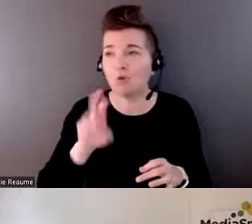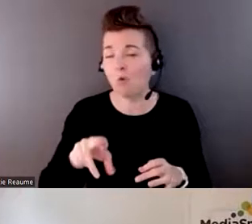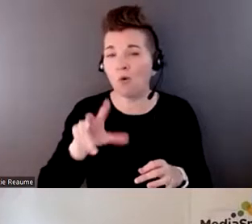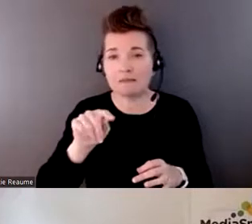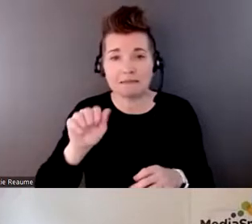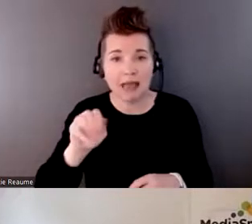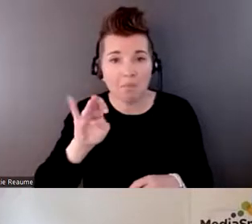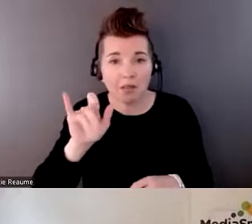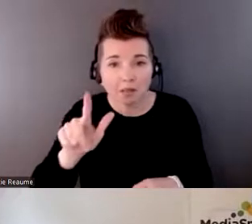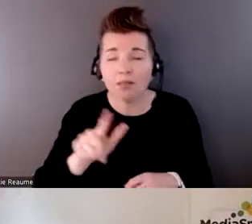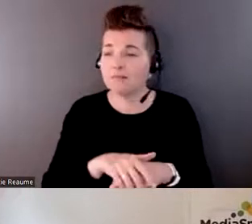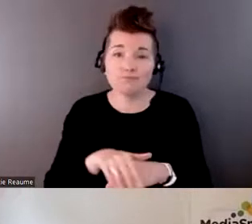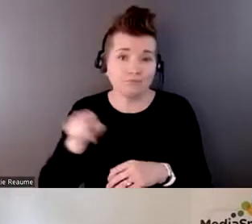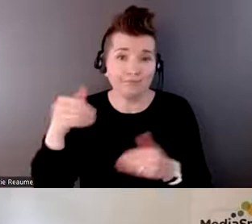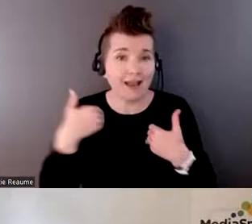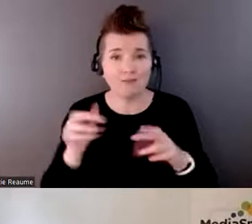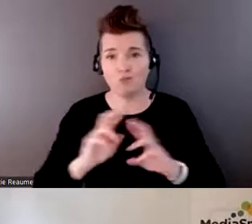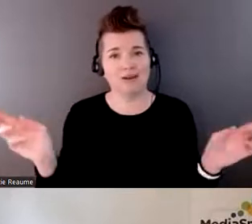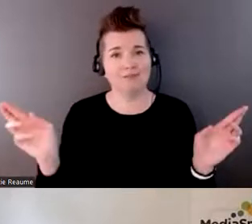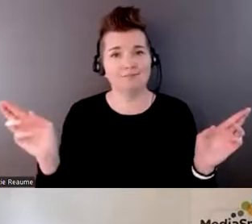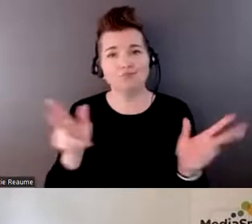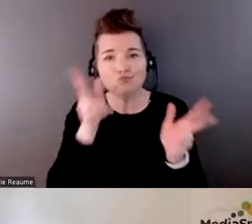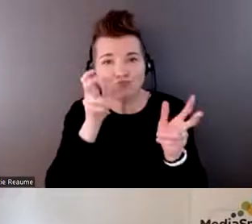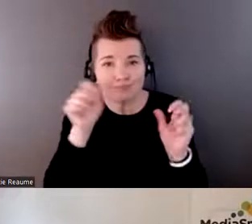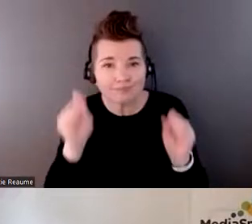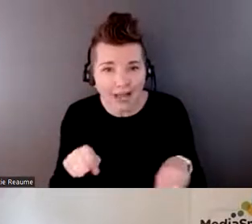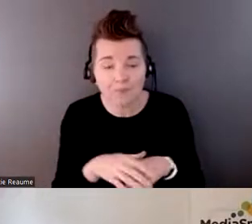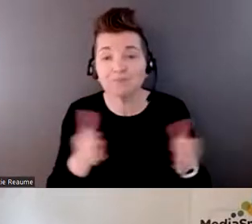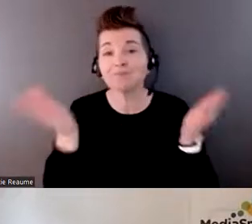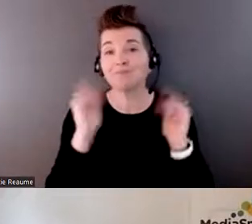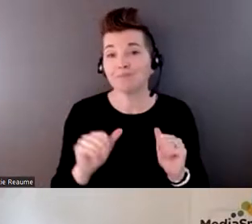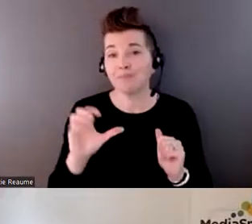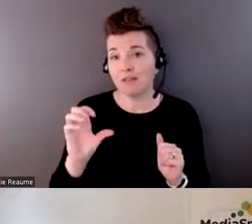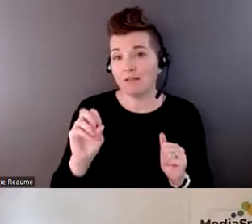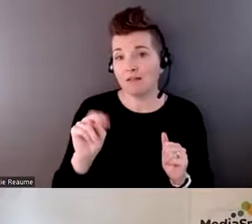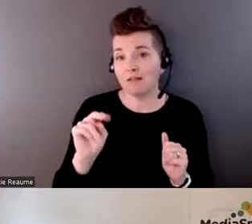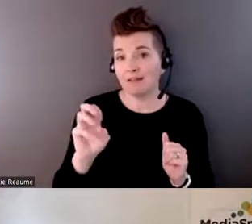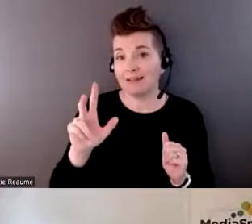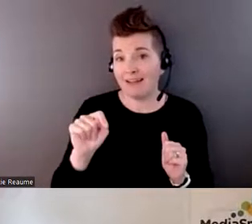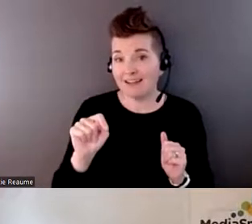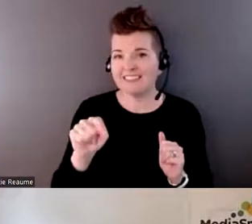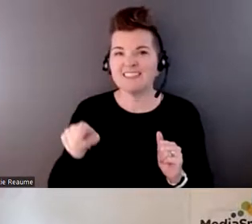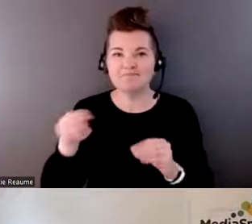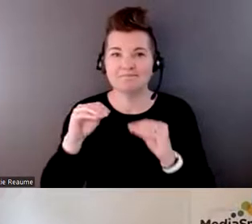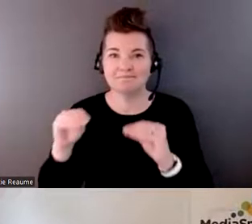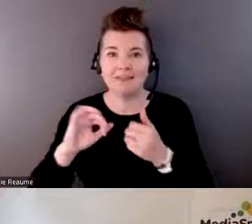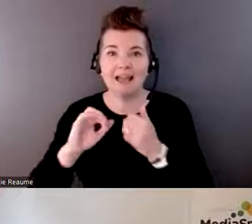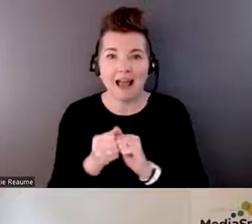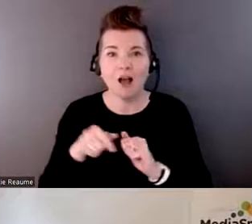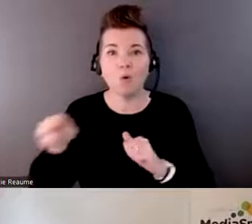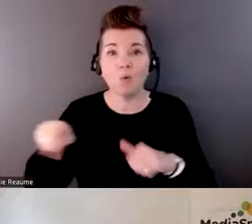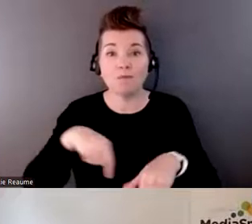website. Then we have knowledge connect, which is specifically about safety when doing online video